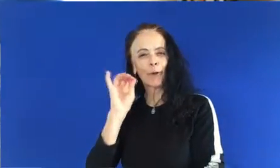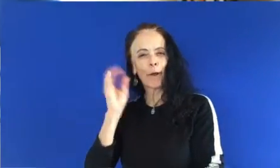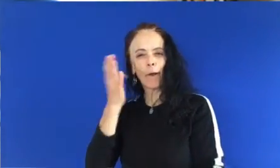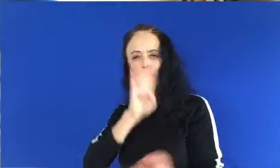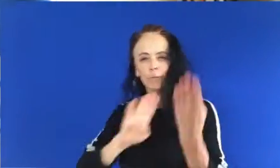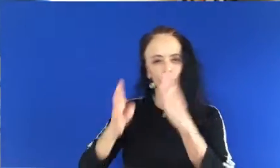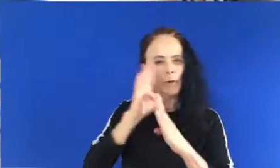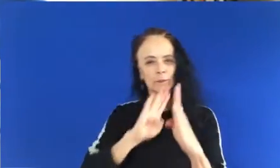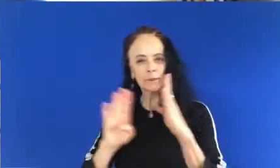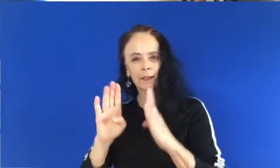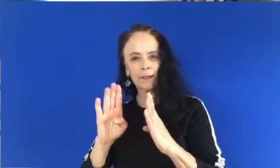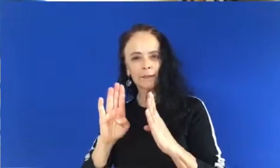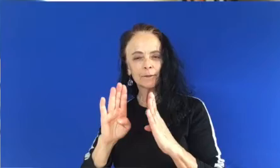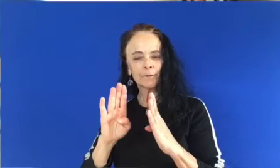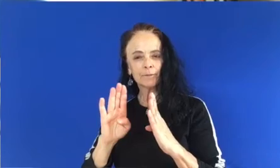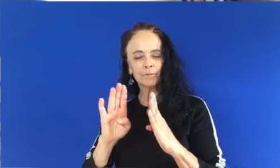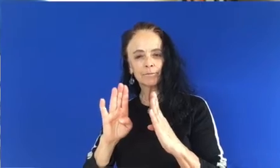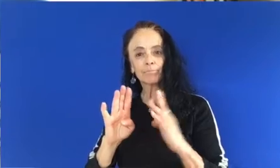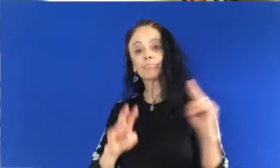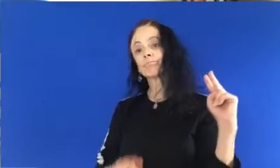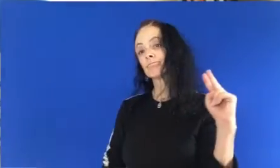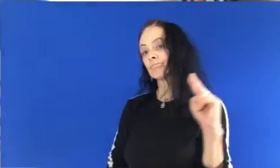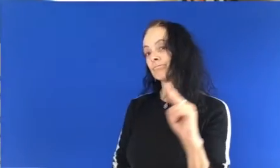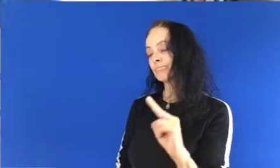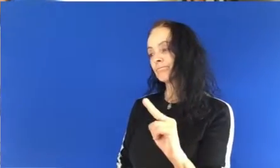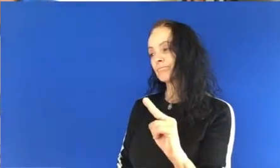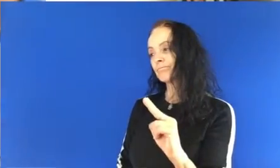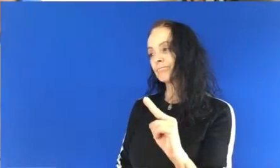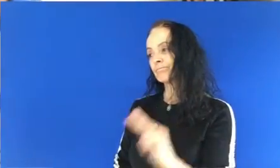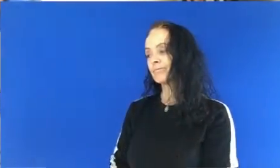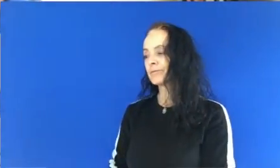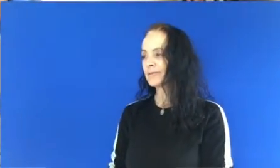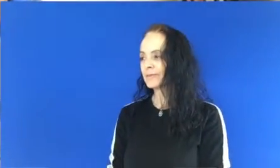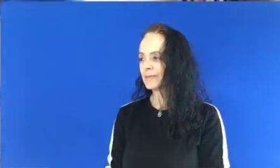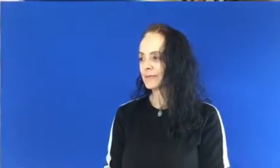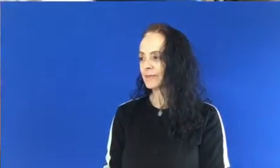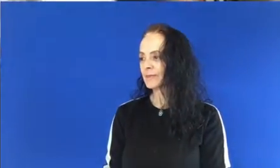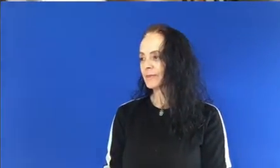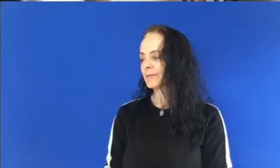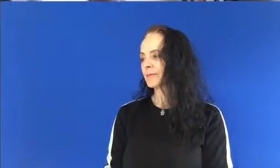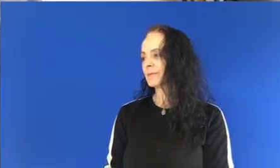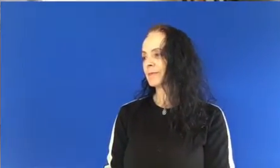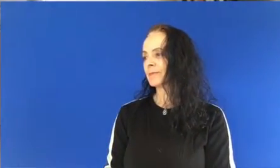martial arts. Artes marciales. Como karate.